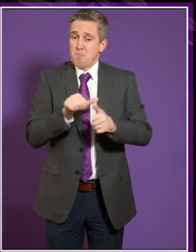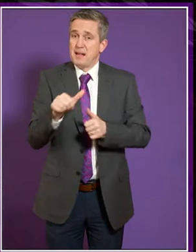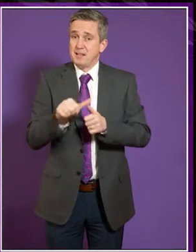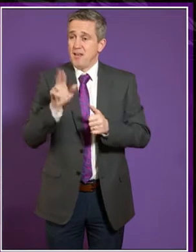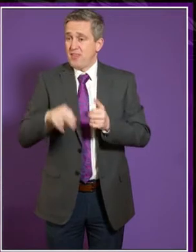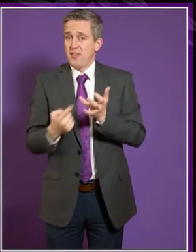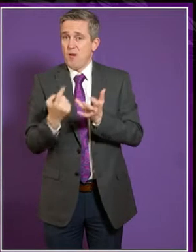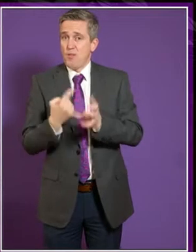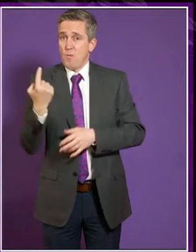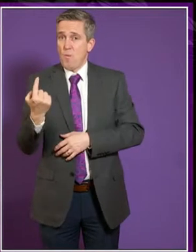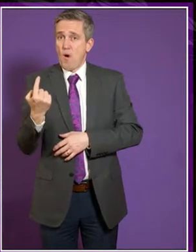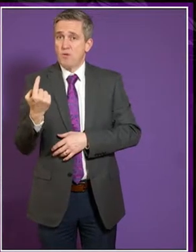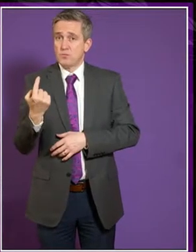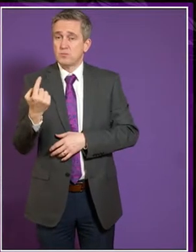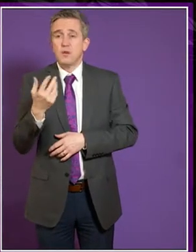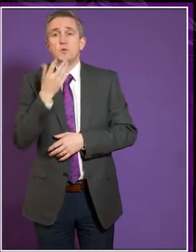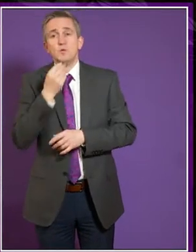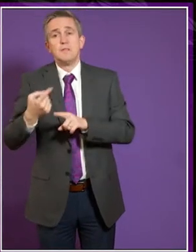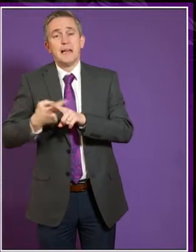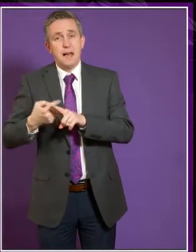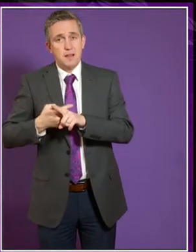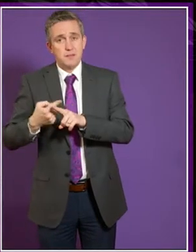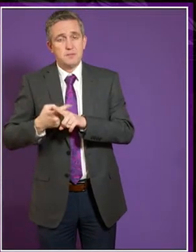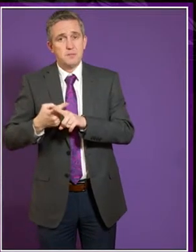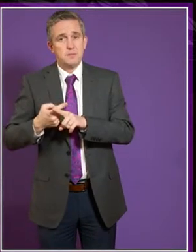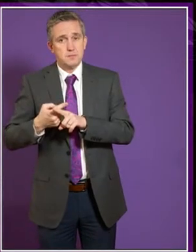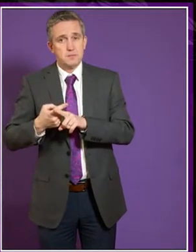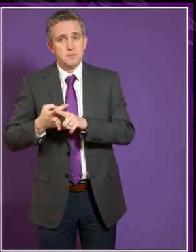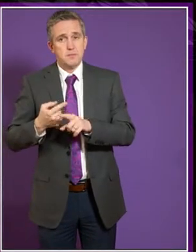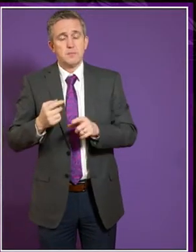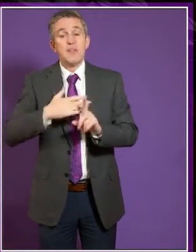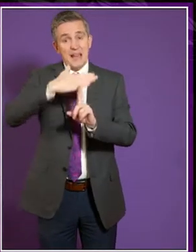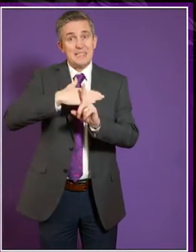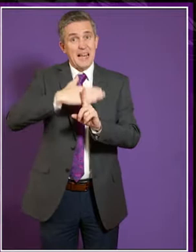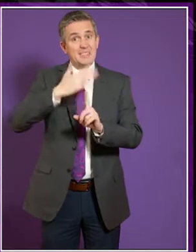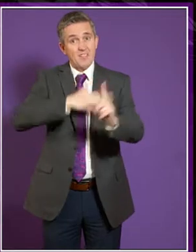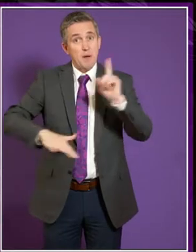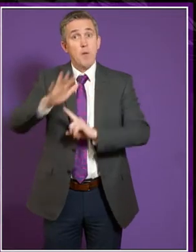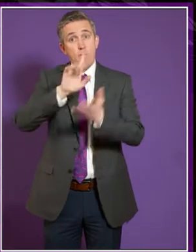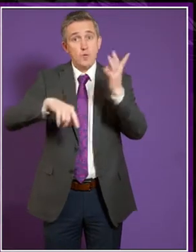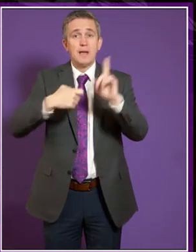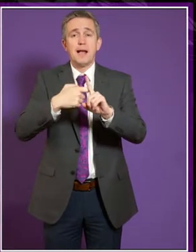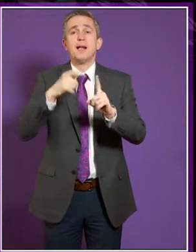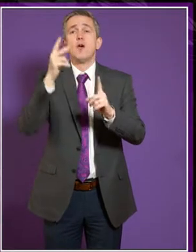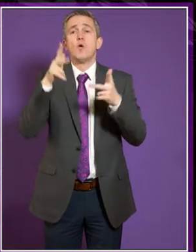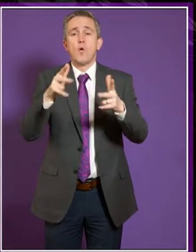one across that's used in England, although it's available across the UK, the polar system.